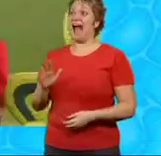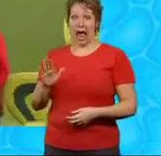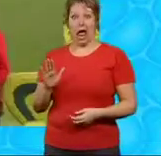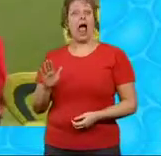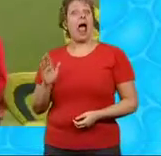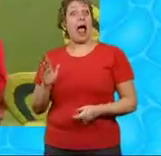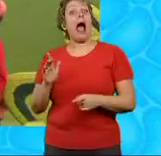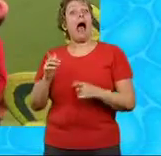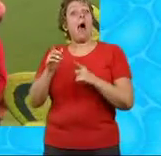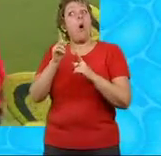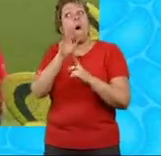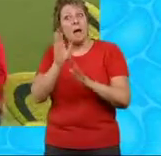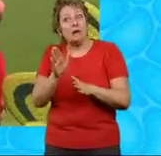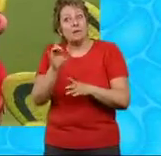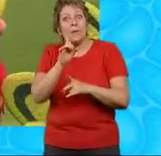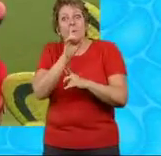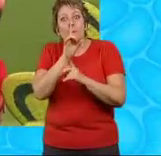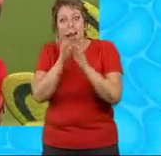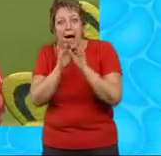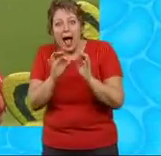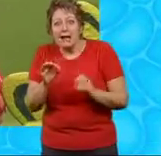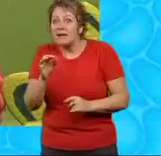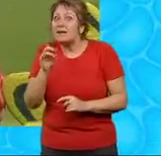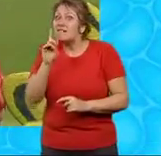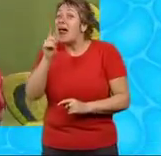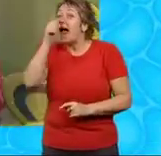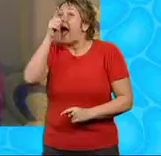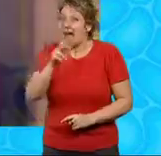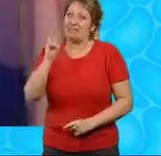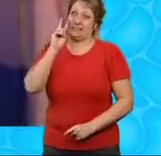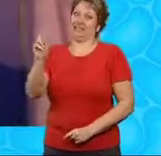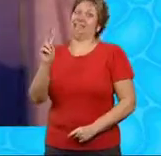Dizzy, if we're really quiet and really lucky